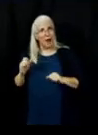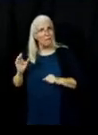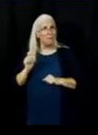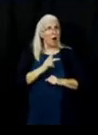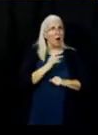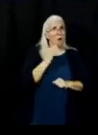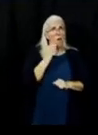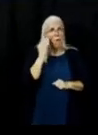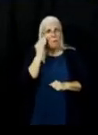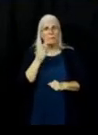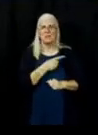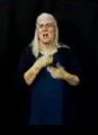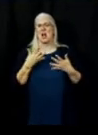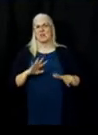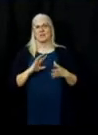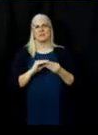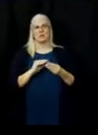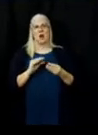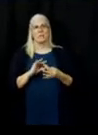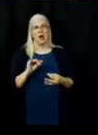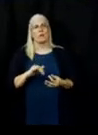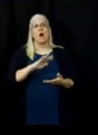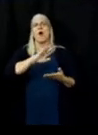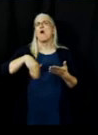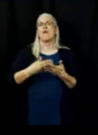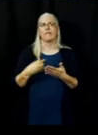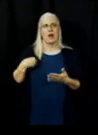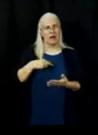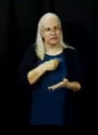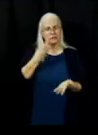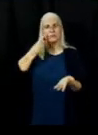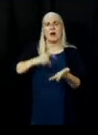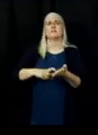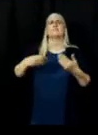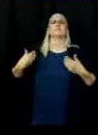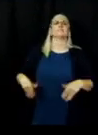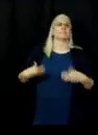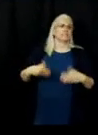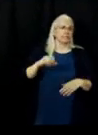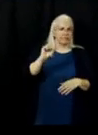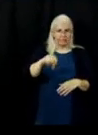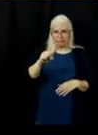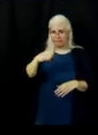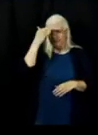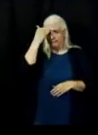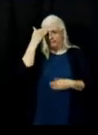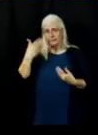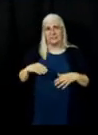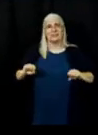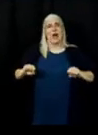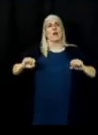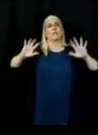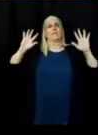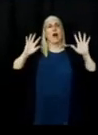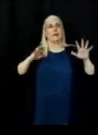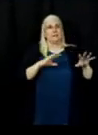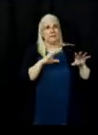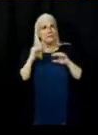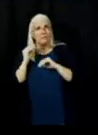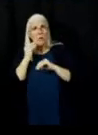You know, I think we all recognize the need to let law enforcement get in there and do what they need to do